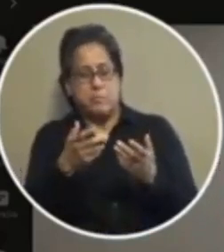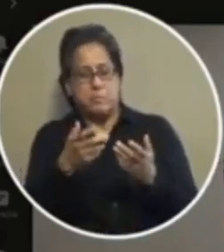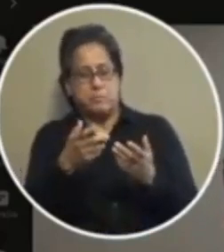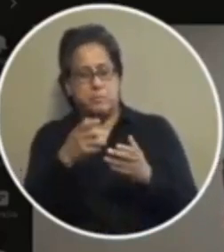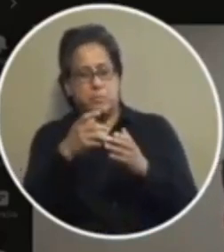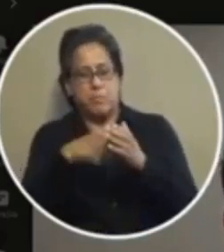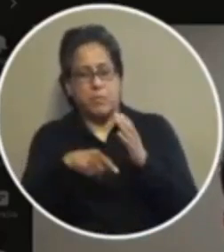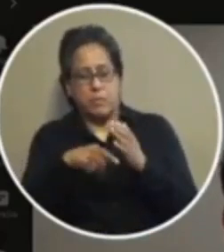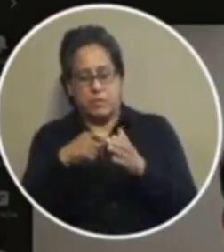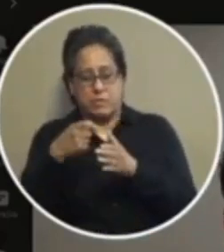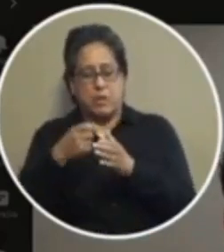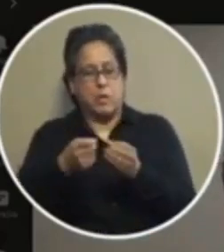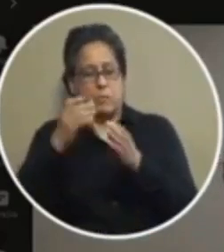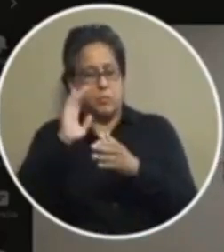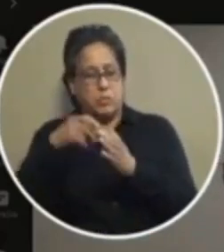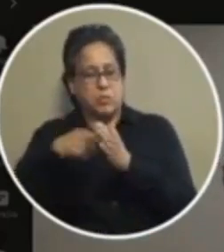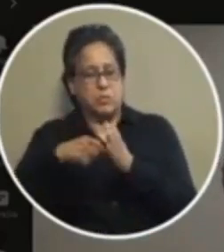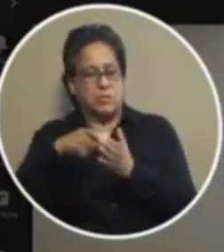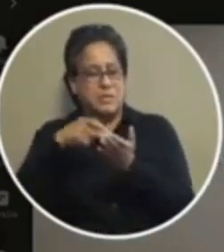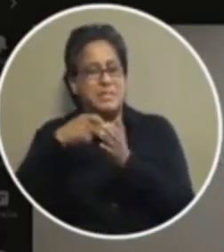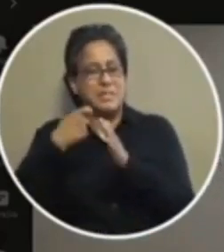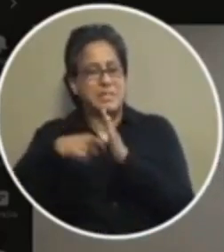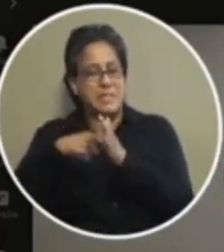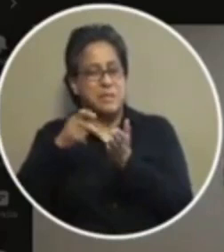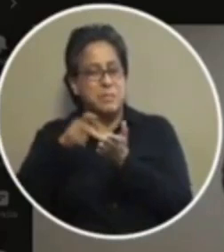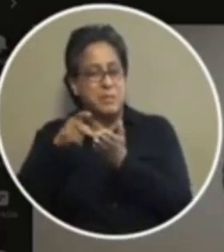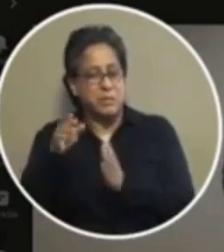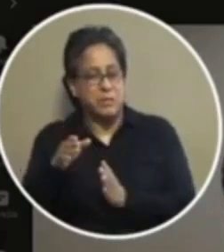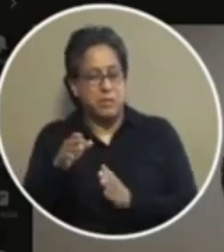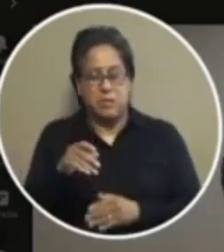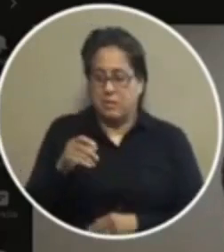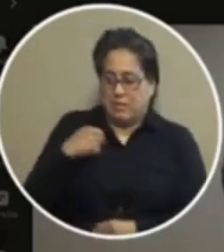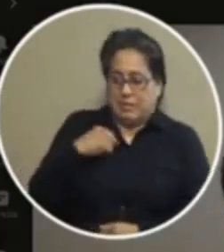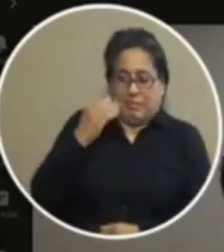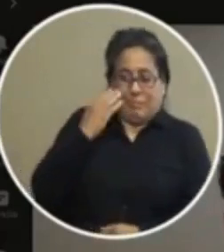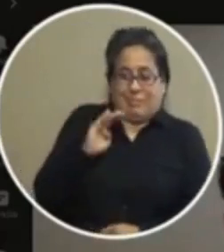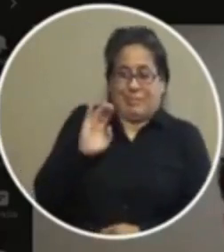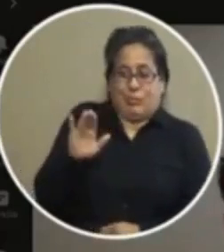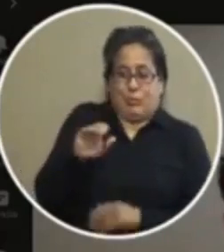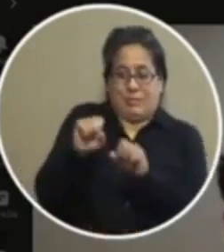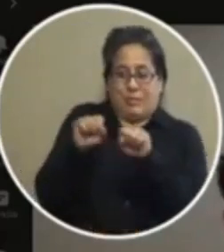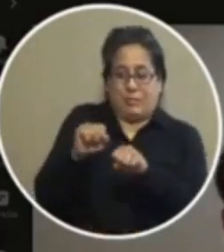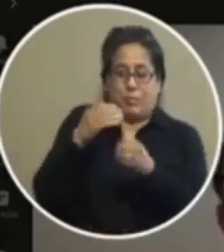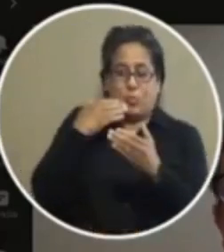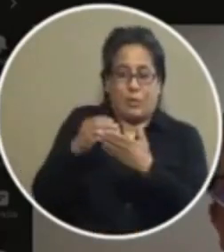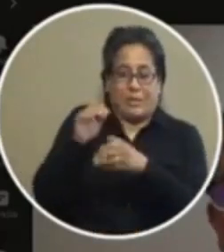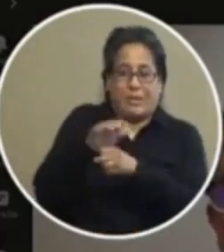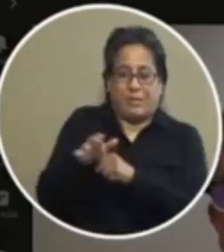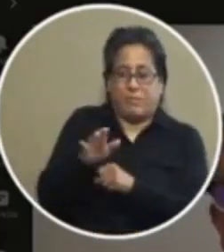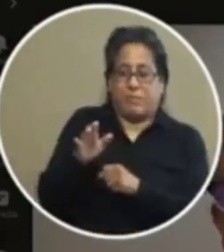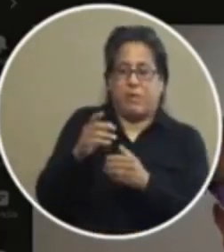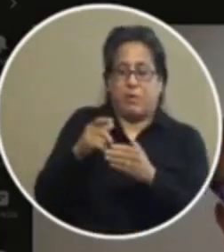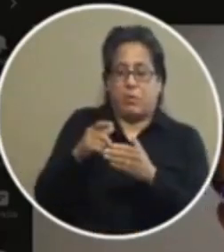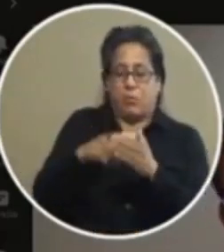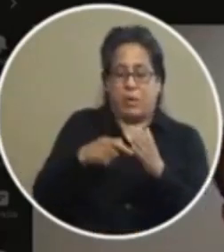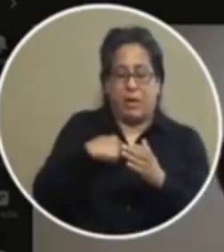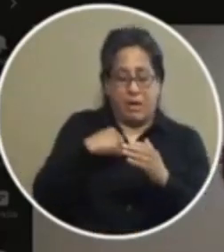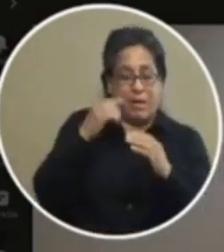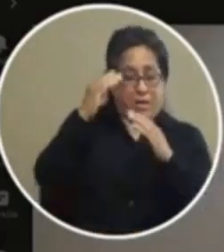the taxpayers i don't know what that cost is i don't know your system well enough all i know is what i expect